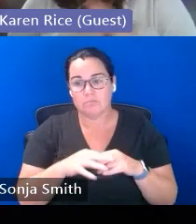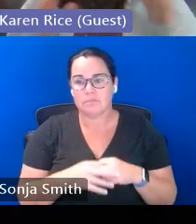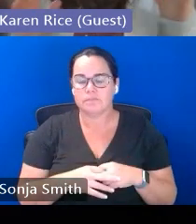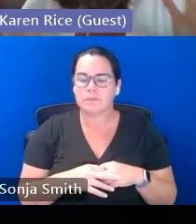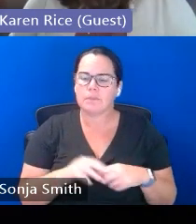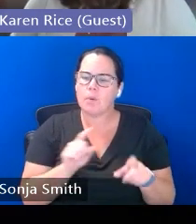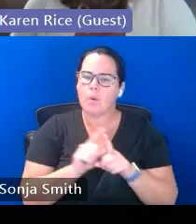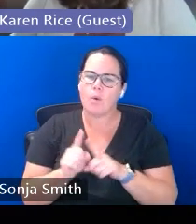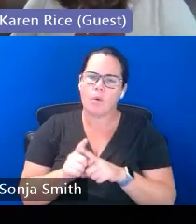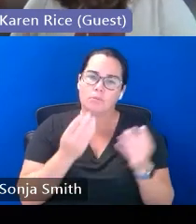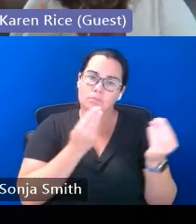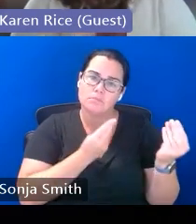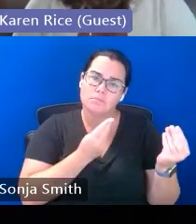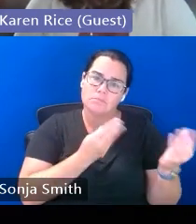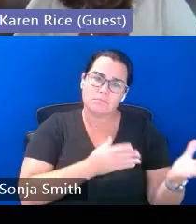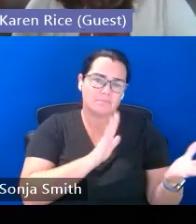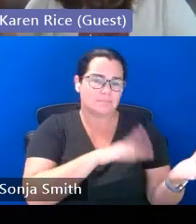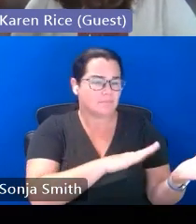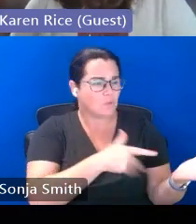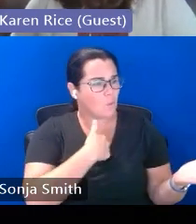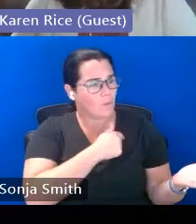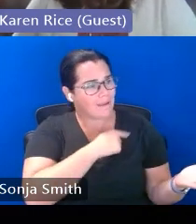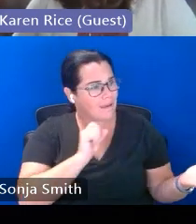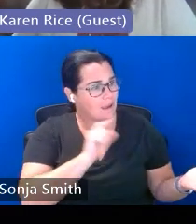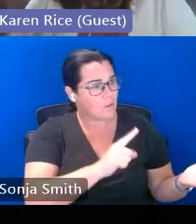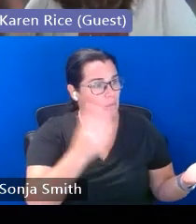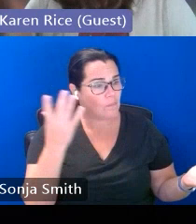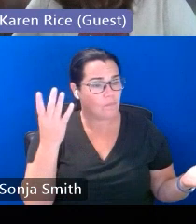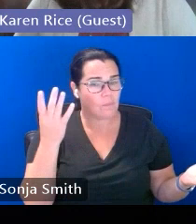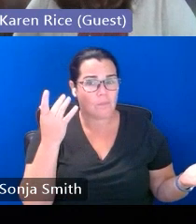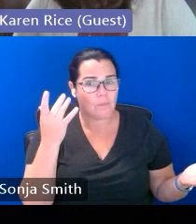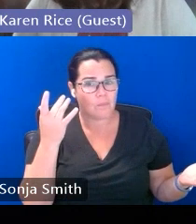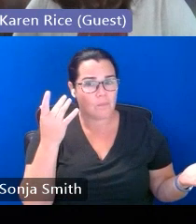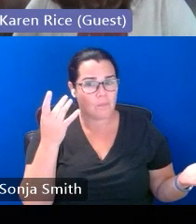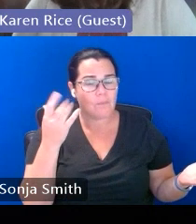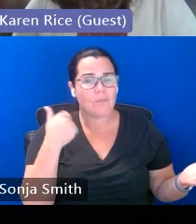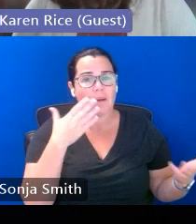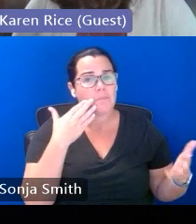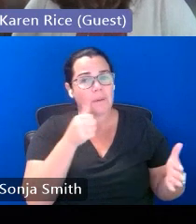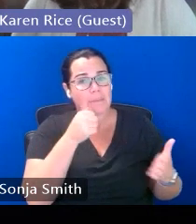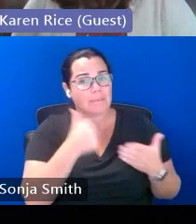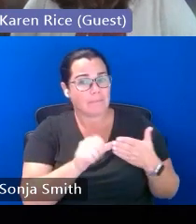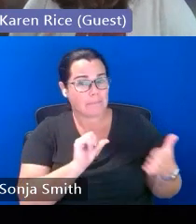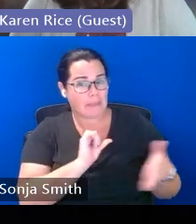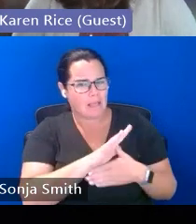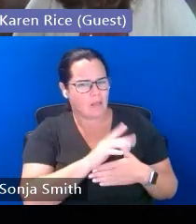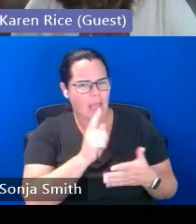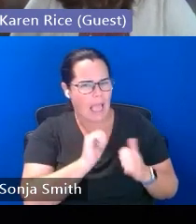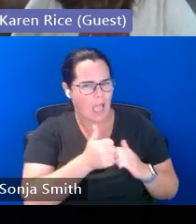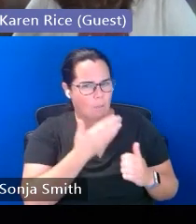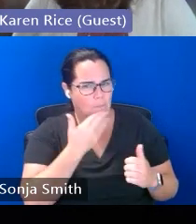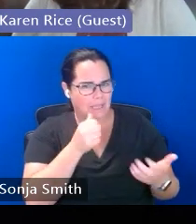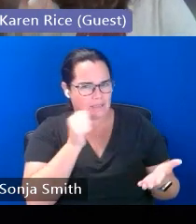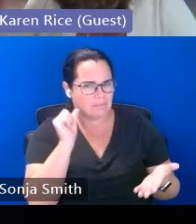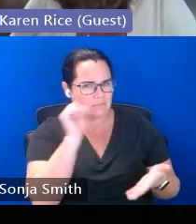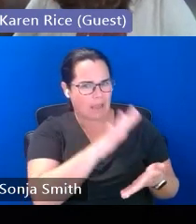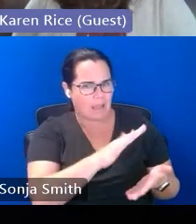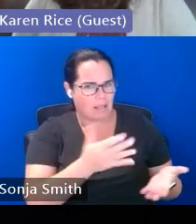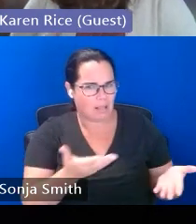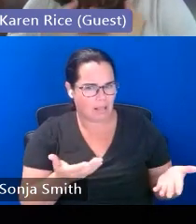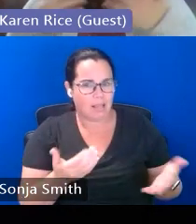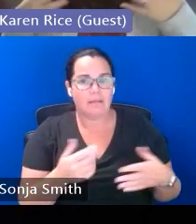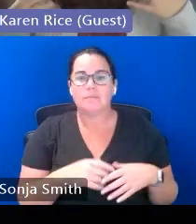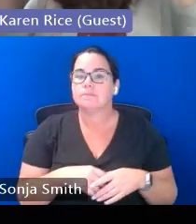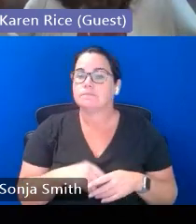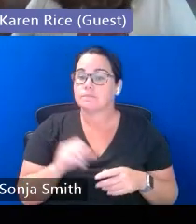families know you know what we're asking this question because sometimes we may need to mail things to you what's the best way to do that or we're asking this question